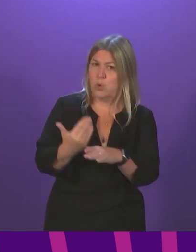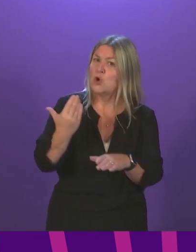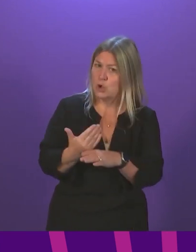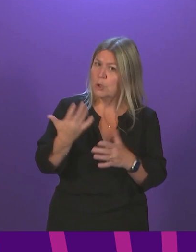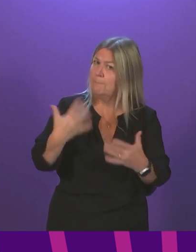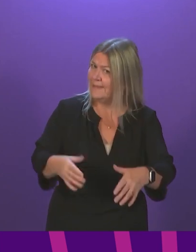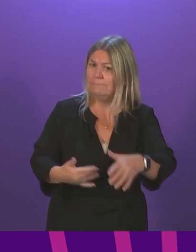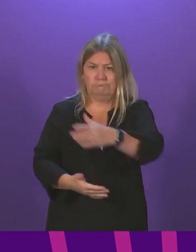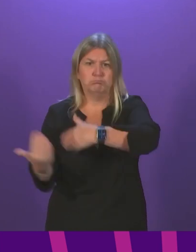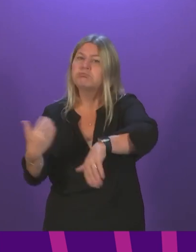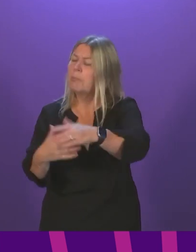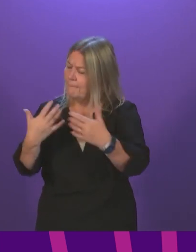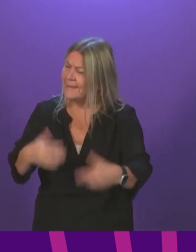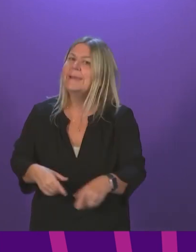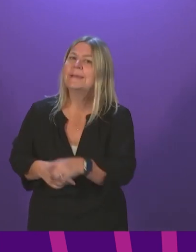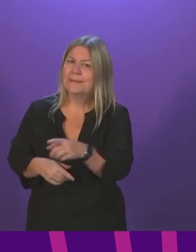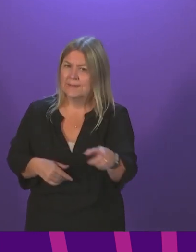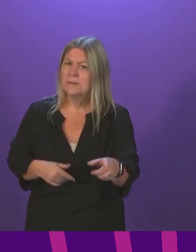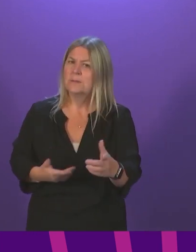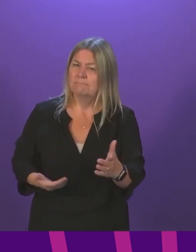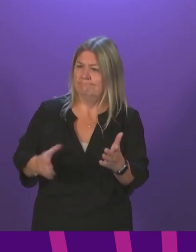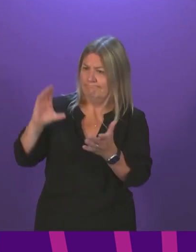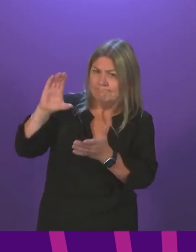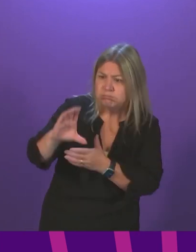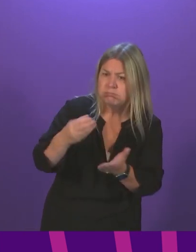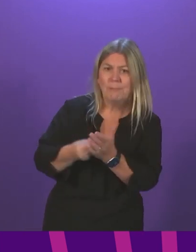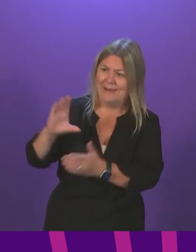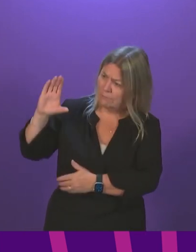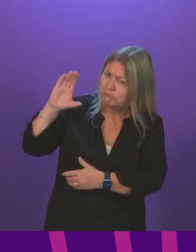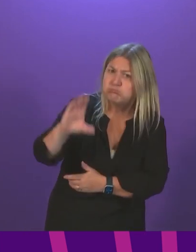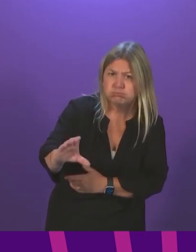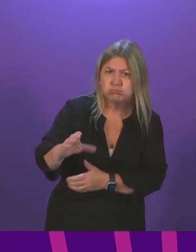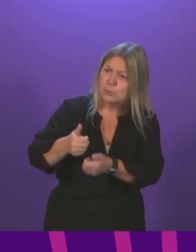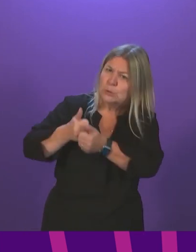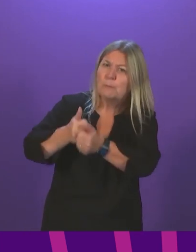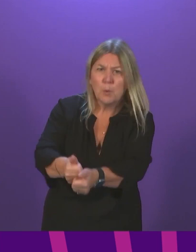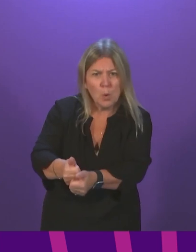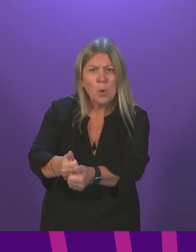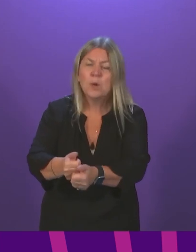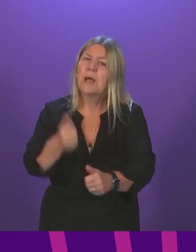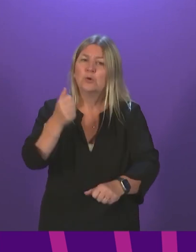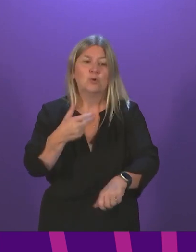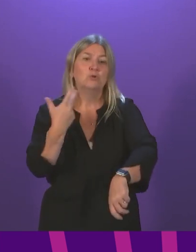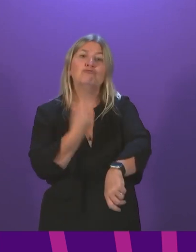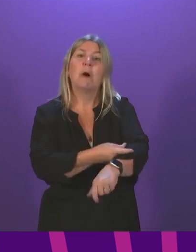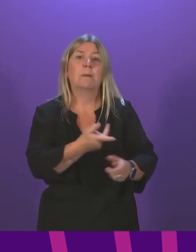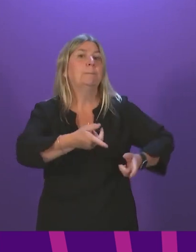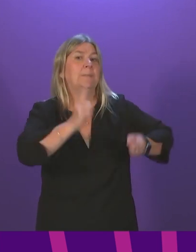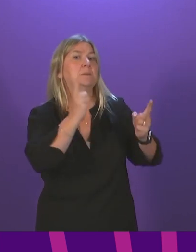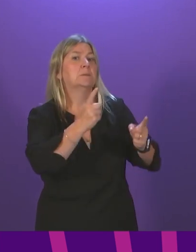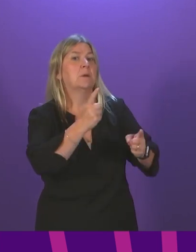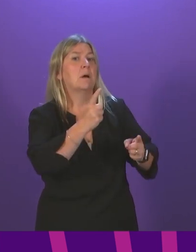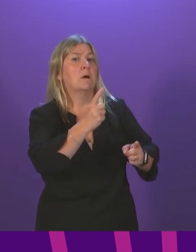now, backed by significant additional resource to tackle drugs deaths. The Drugs Minister, who reports directly to me, is